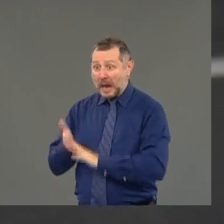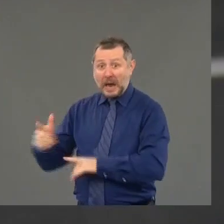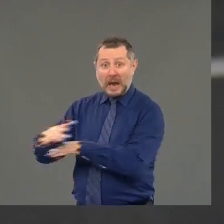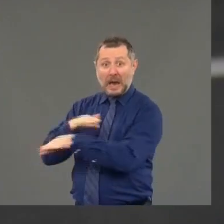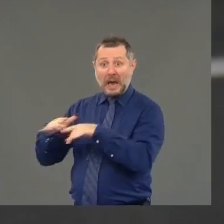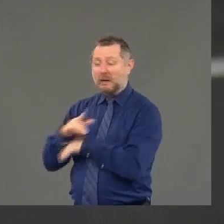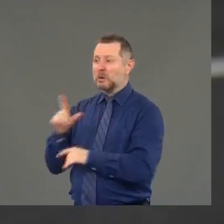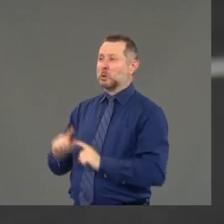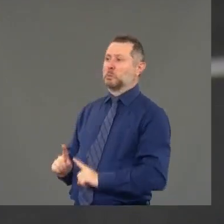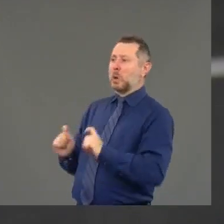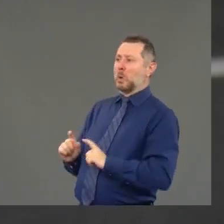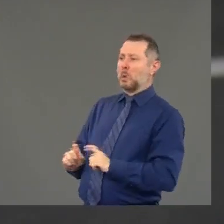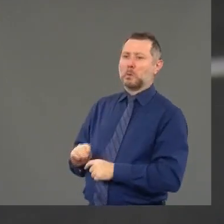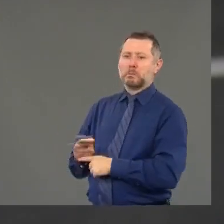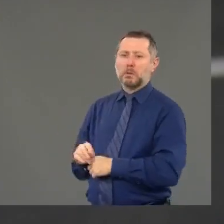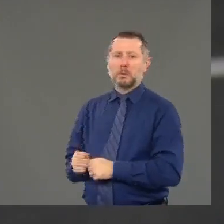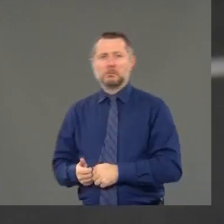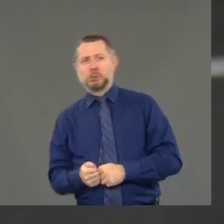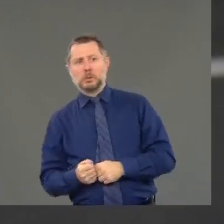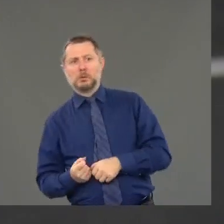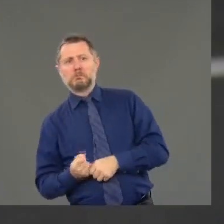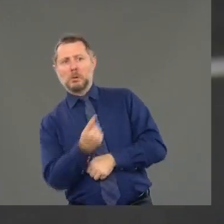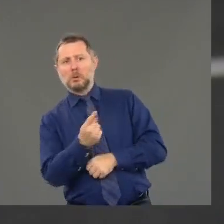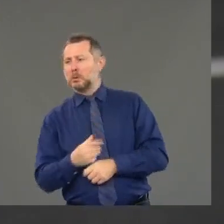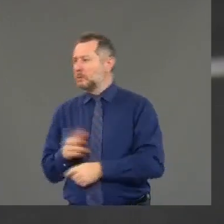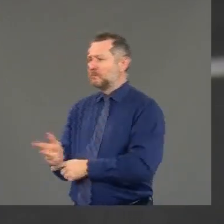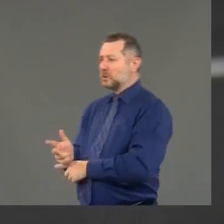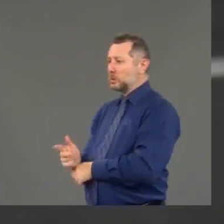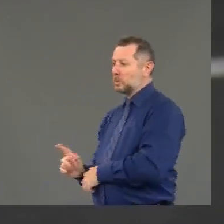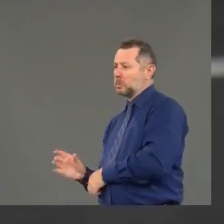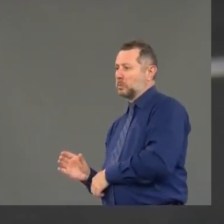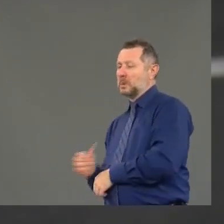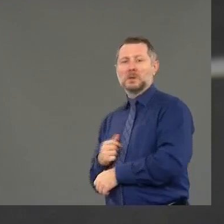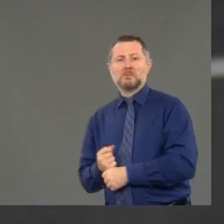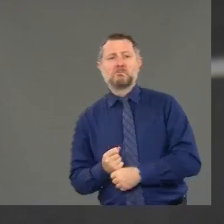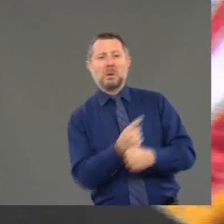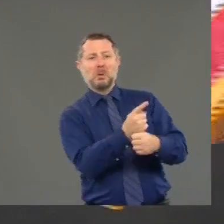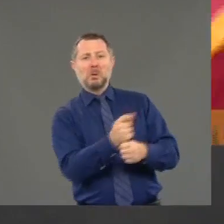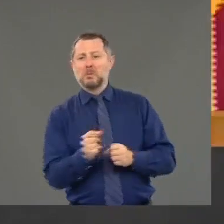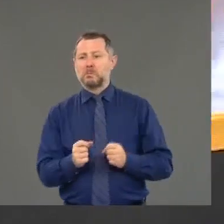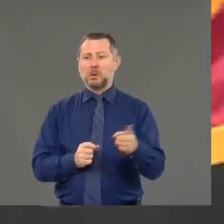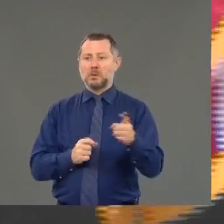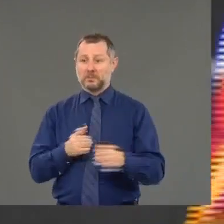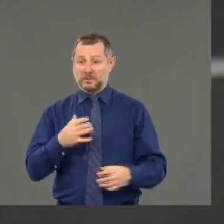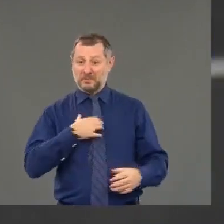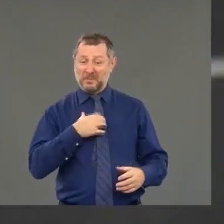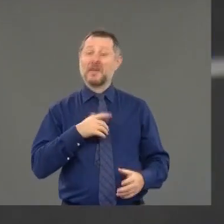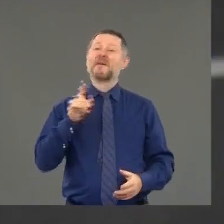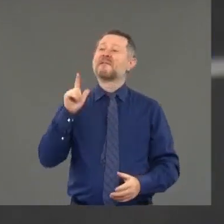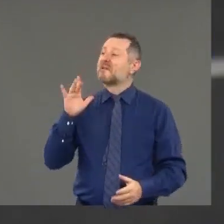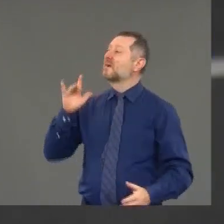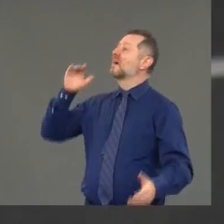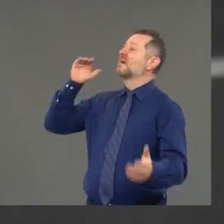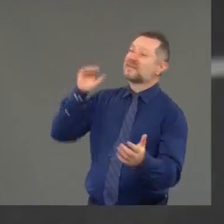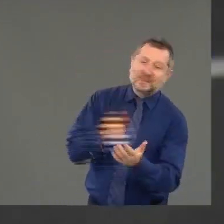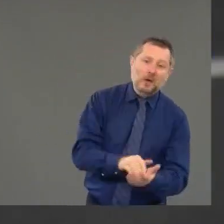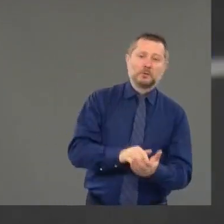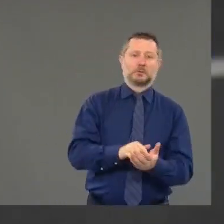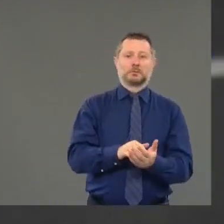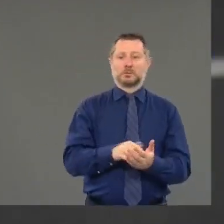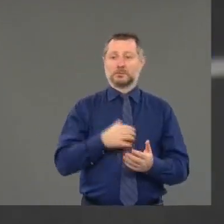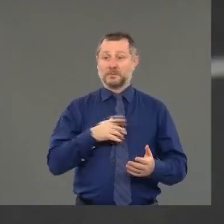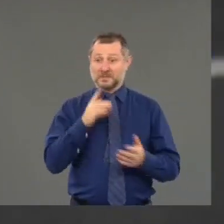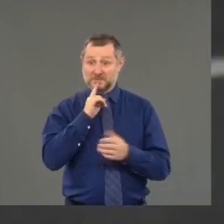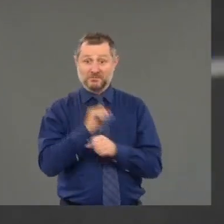Everybody has a phone and a camera. They snap a picture. They're doing complaints. 25,000 complaints. Some of them actually text them to me.